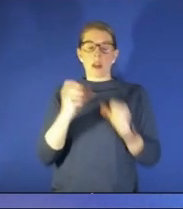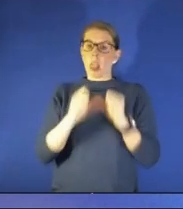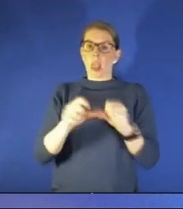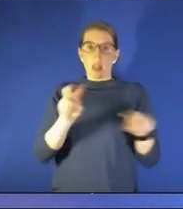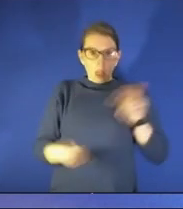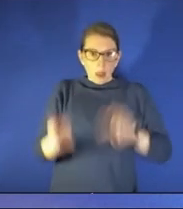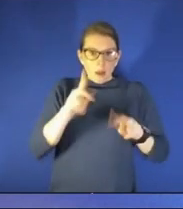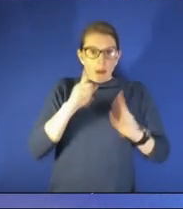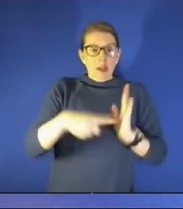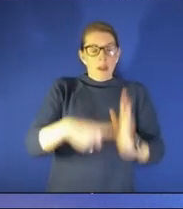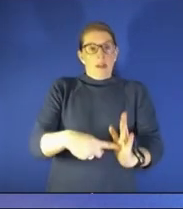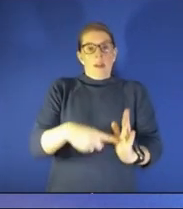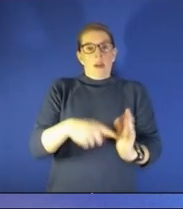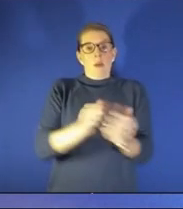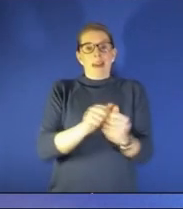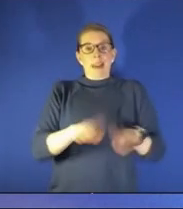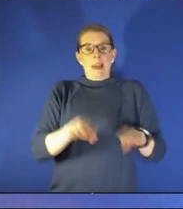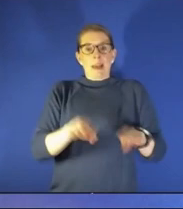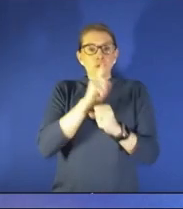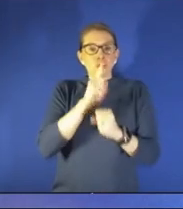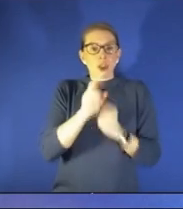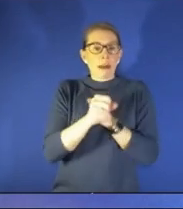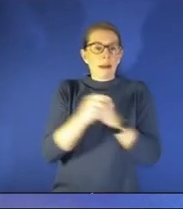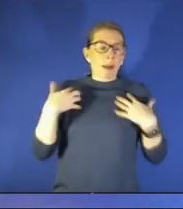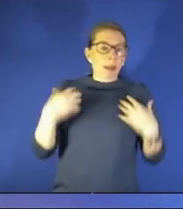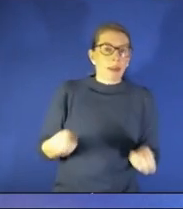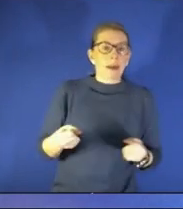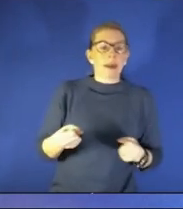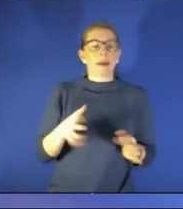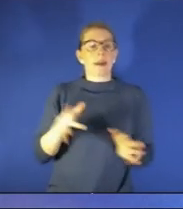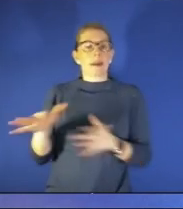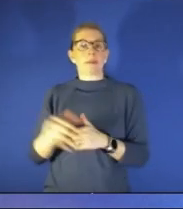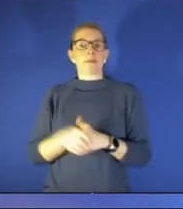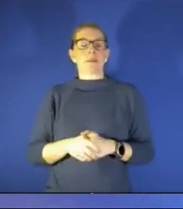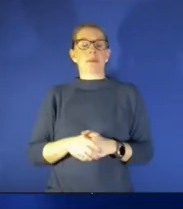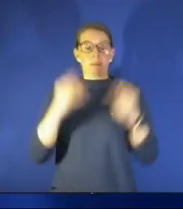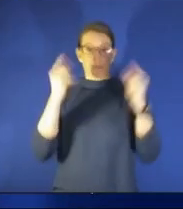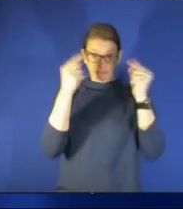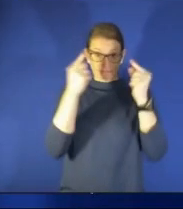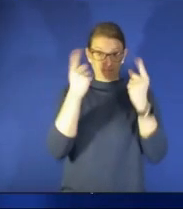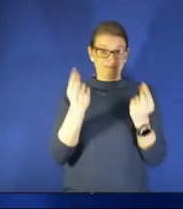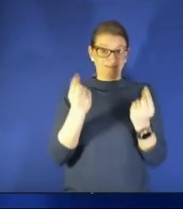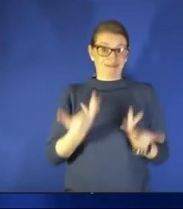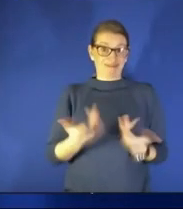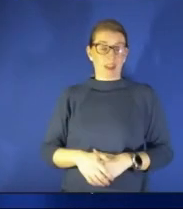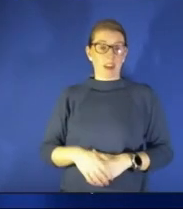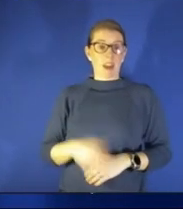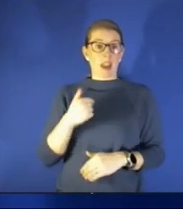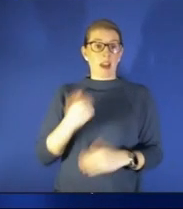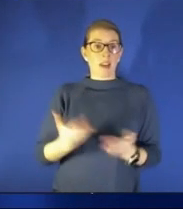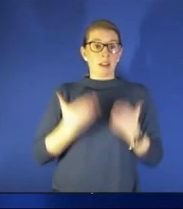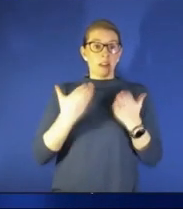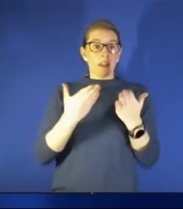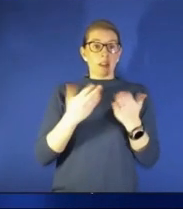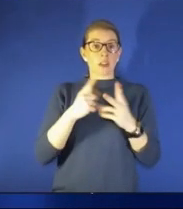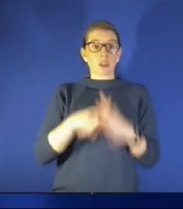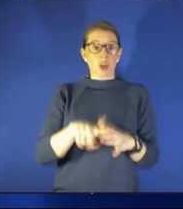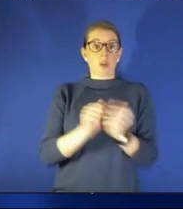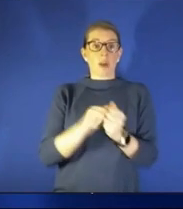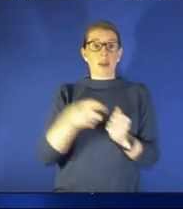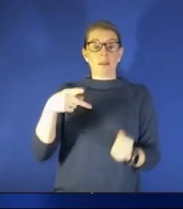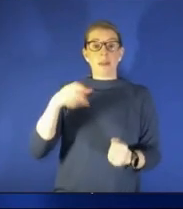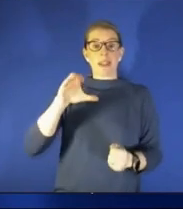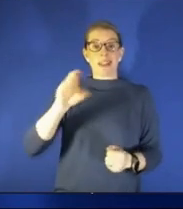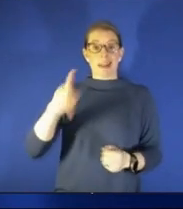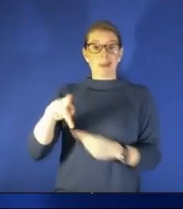kids making sure that they're healthy um what do you do if you have headaches i'd suggest starting with your primary care provider first uh